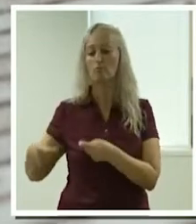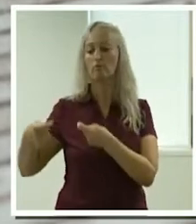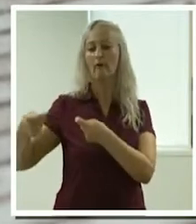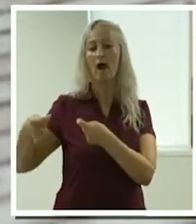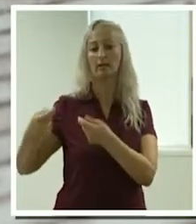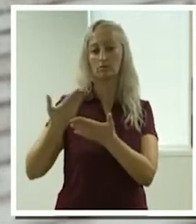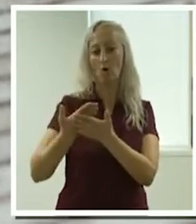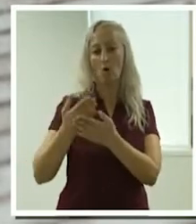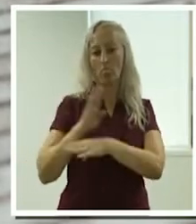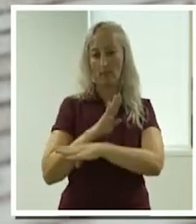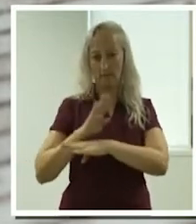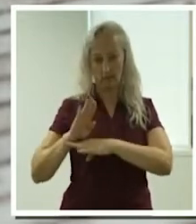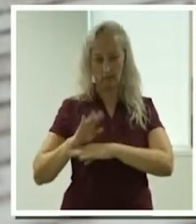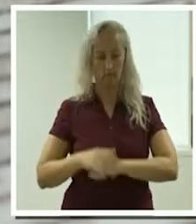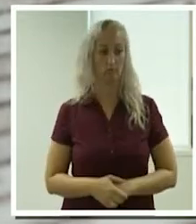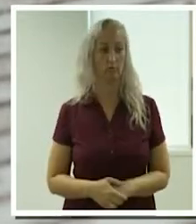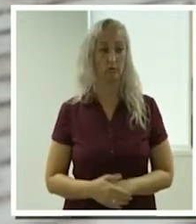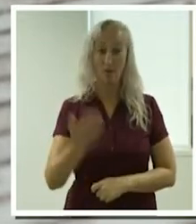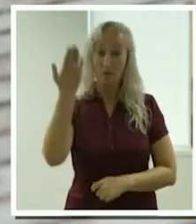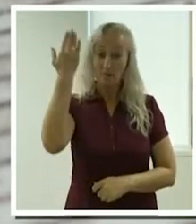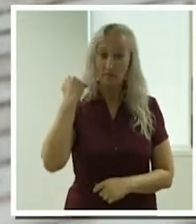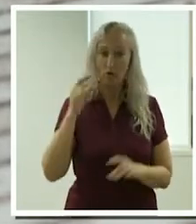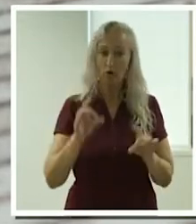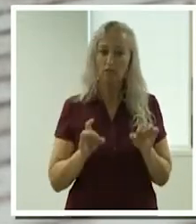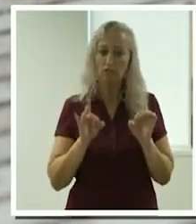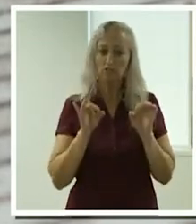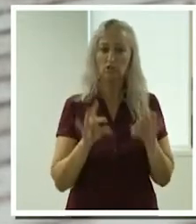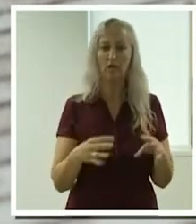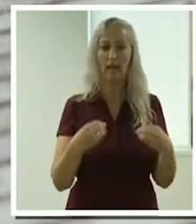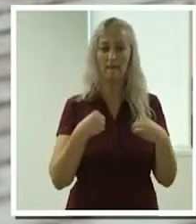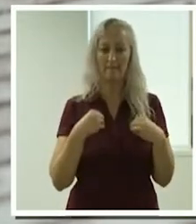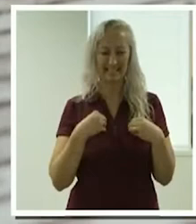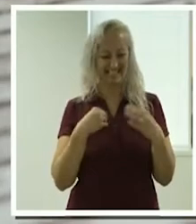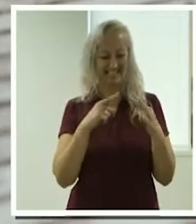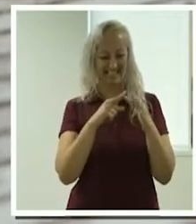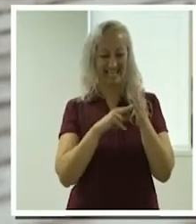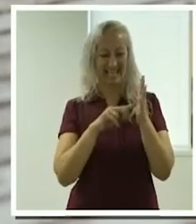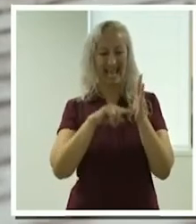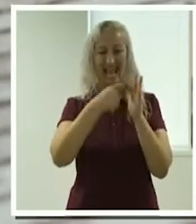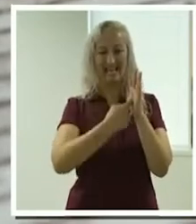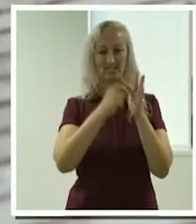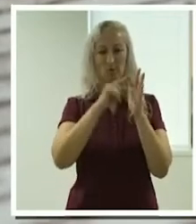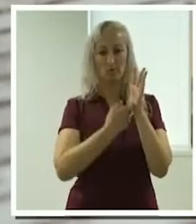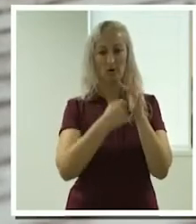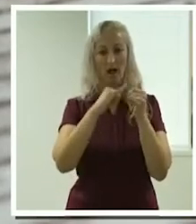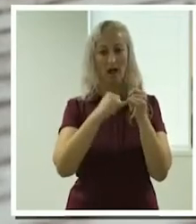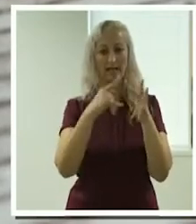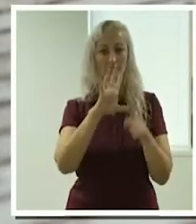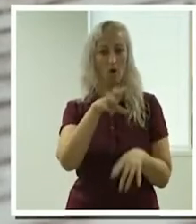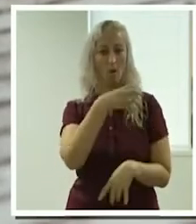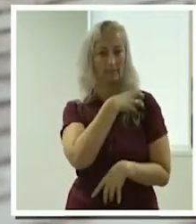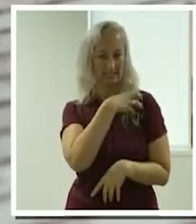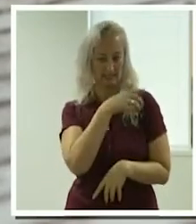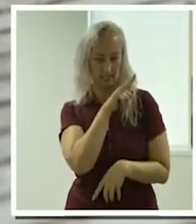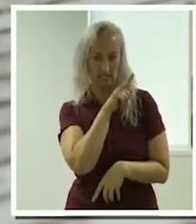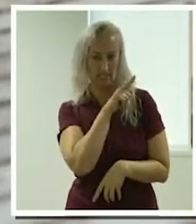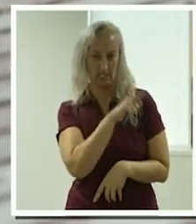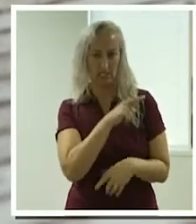providers. As the former Australian business and family enterprise, Odinson, Kate is a big supporter of small business across Australia.